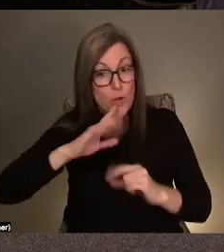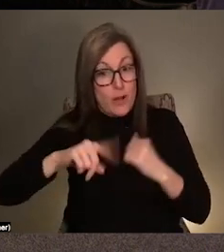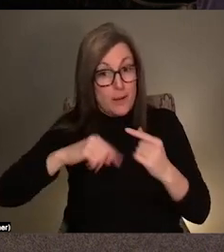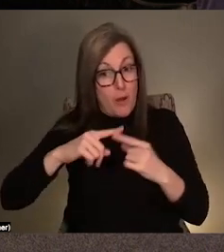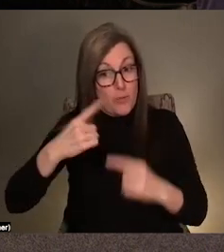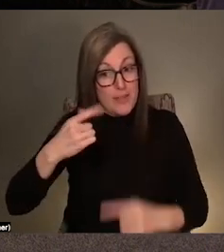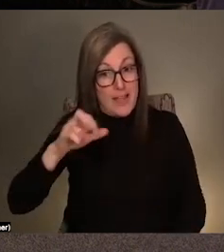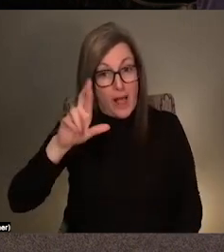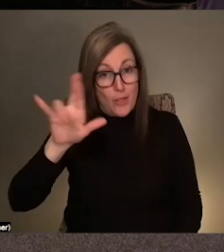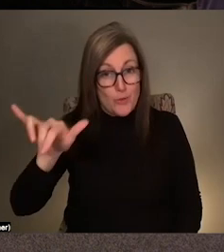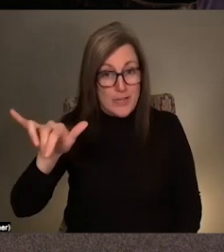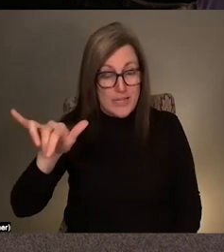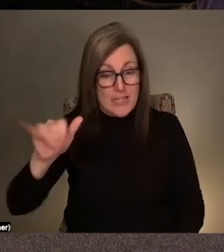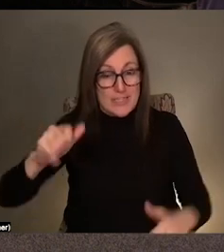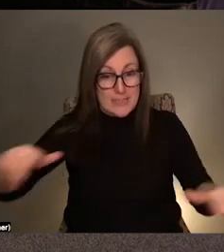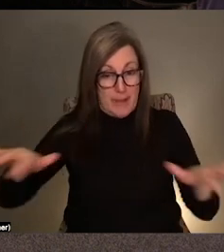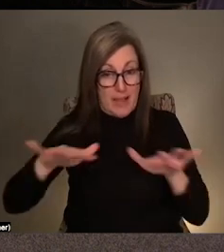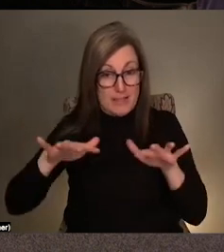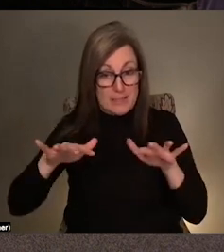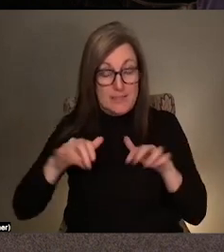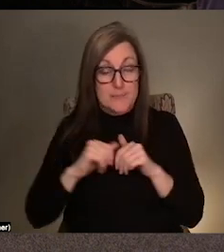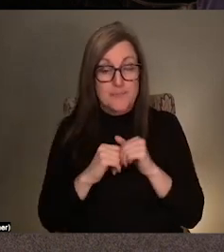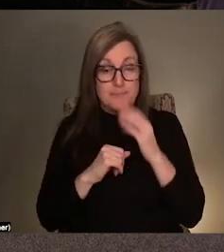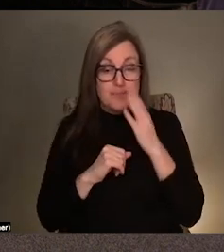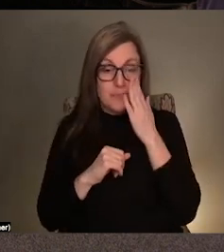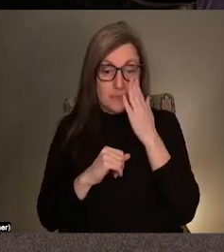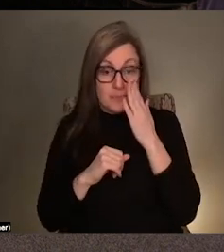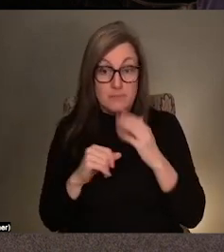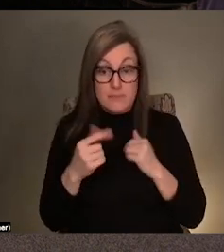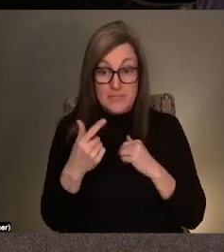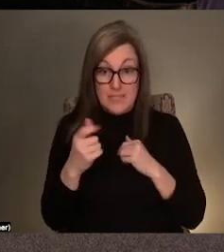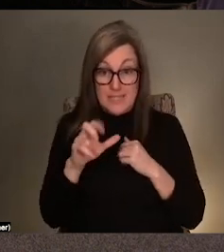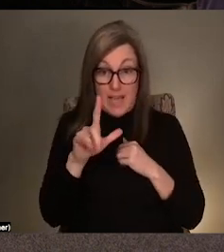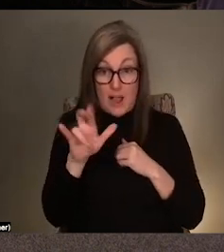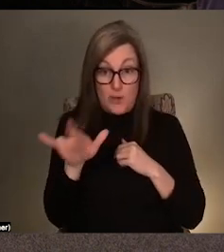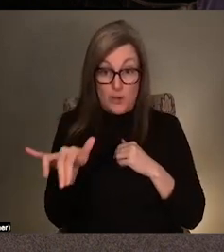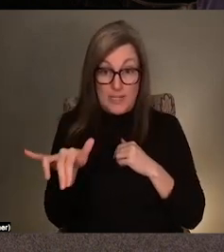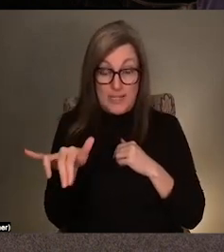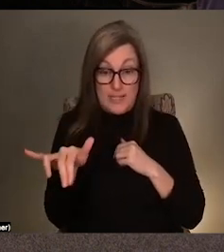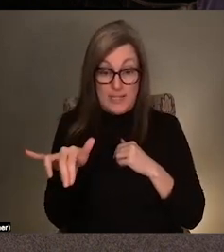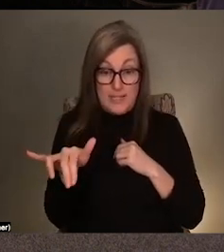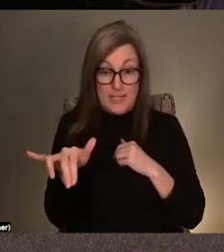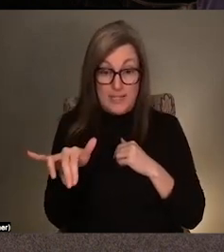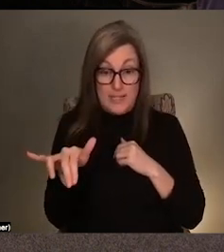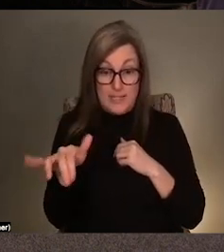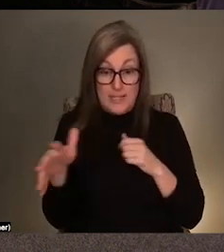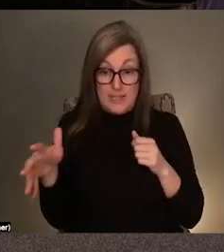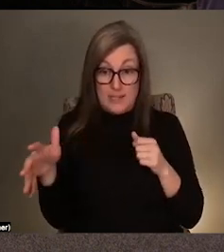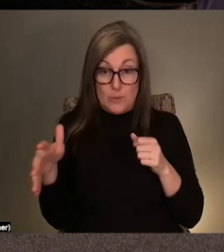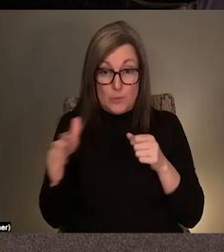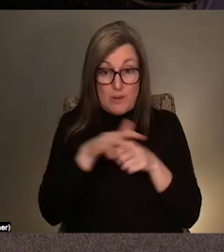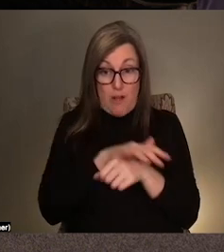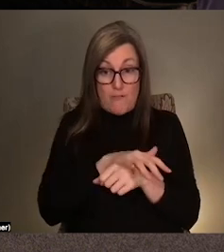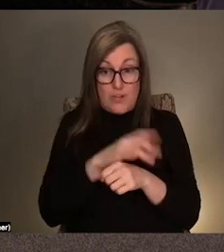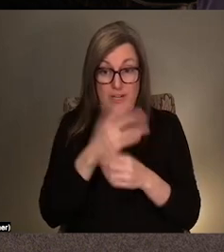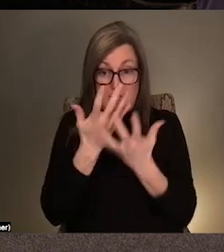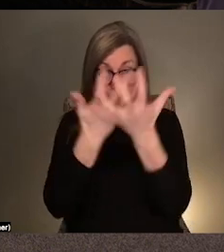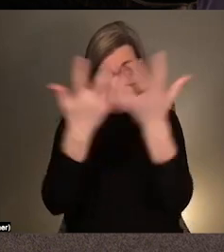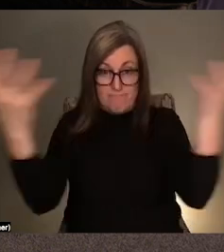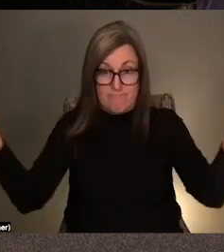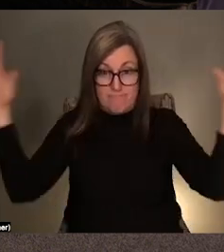So you've transformed the gallery completely by covering it in a work called Surround Sound.